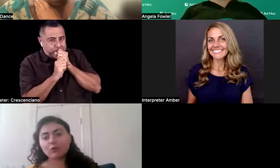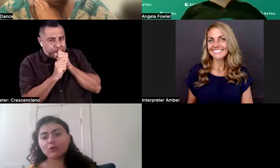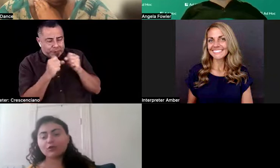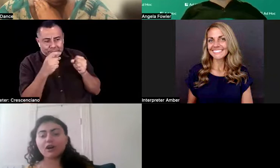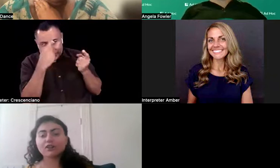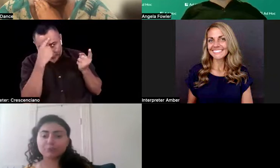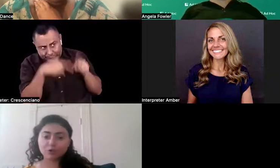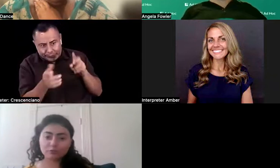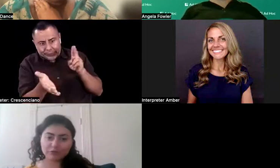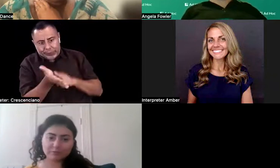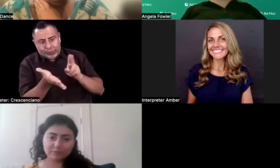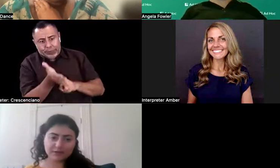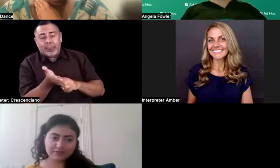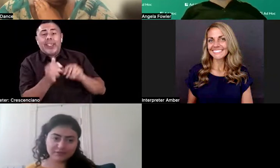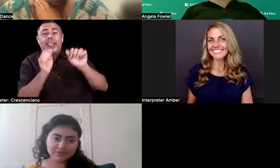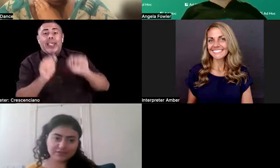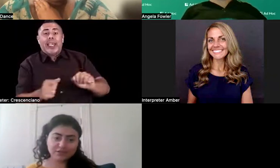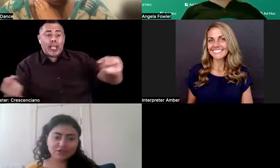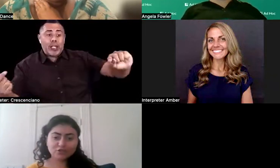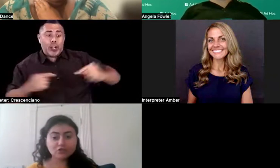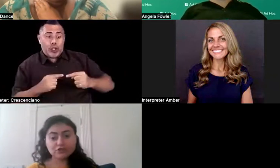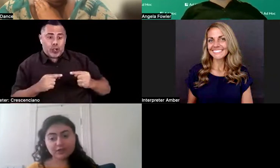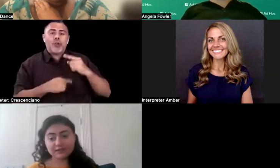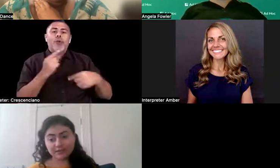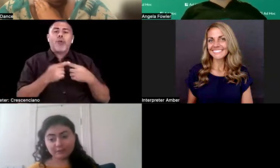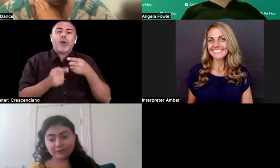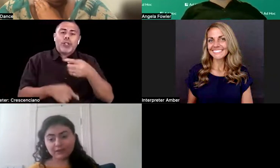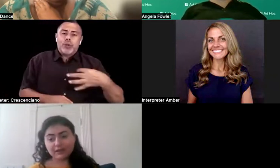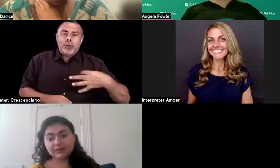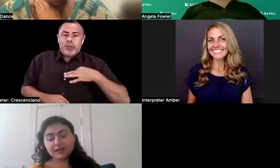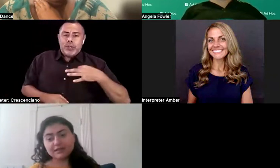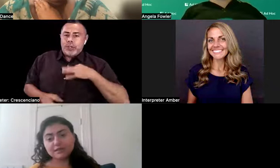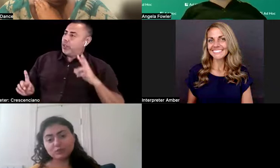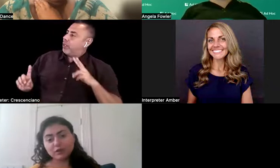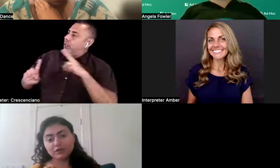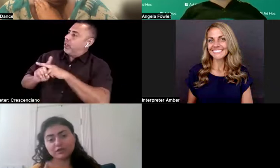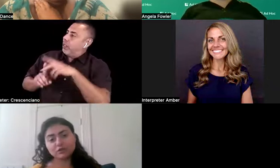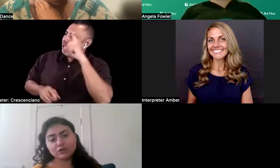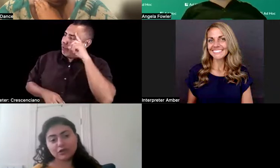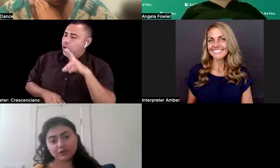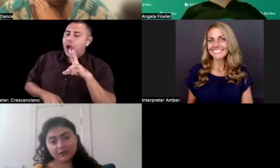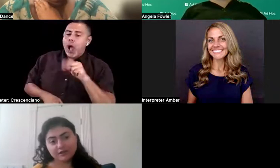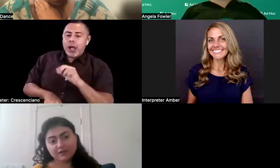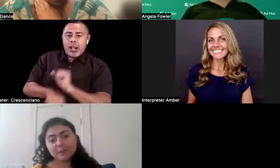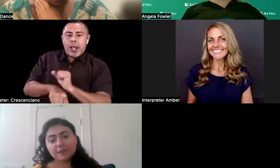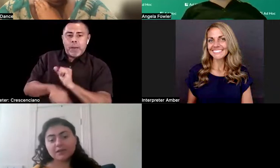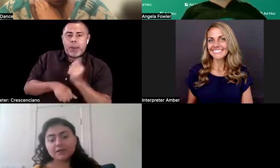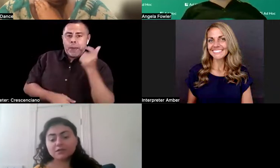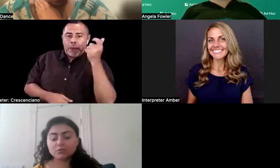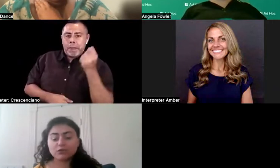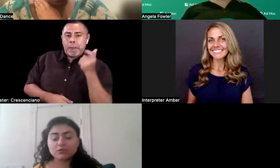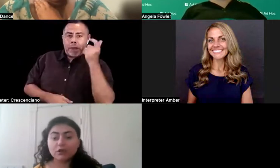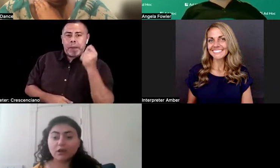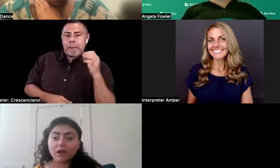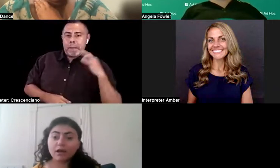for unemployment benefits. So just heads up. And that's where it's going to hurt us because